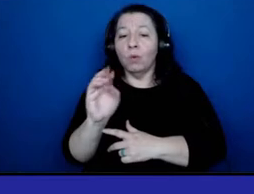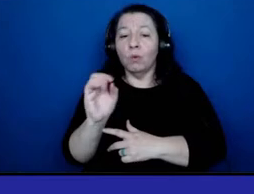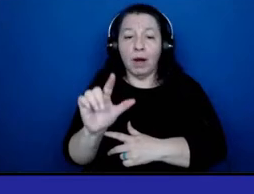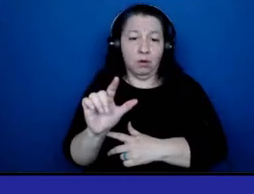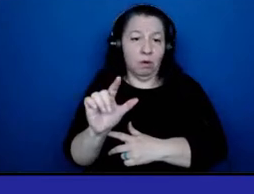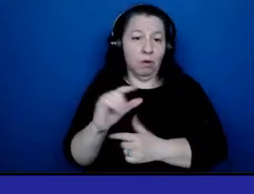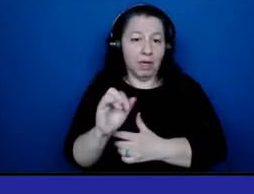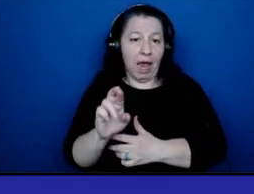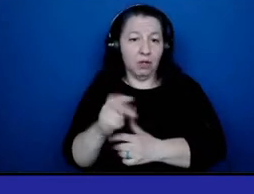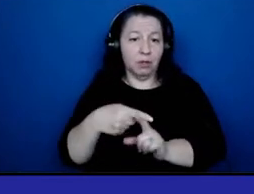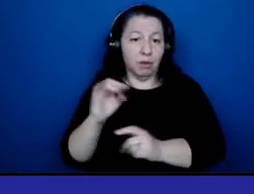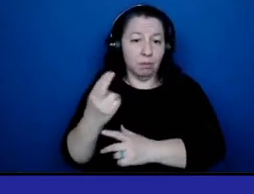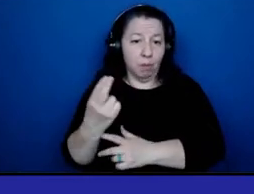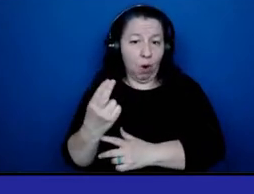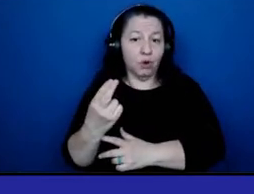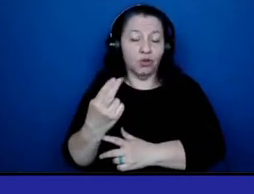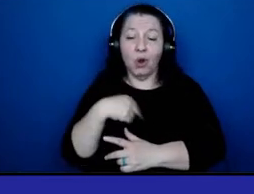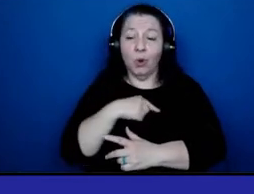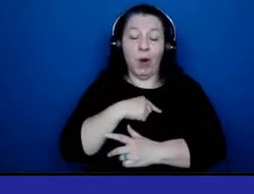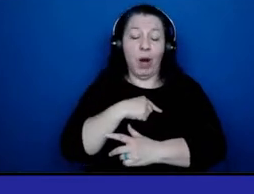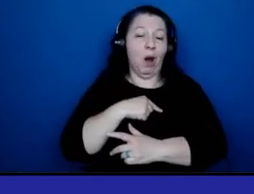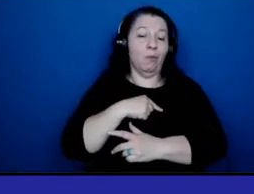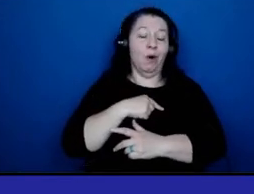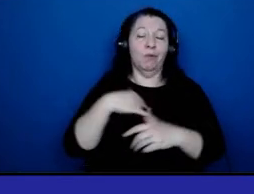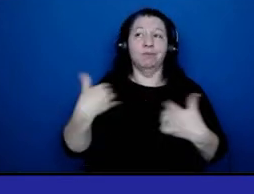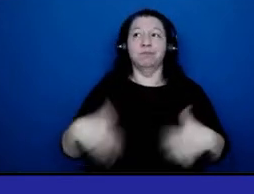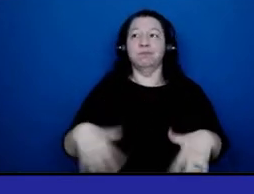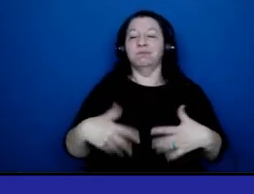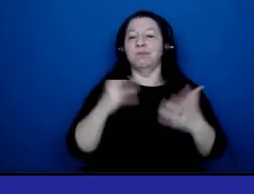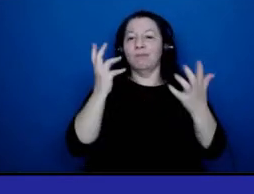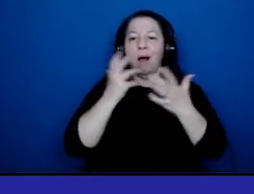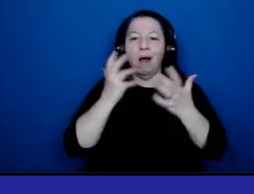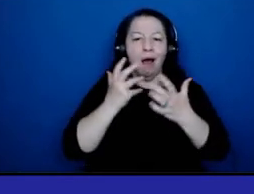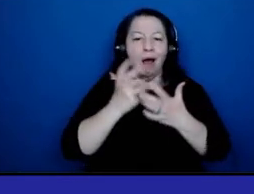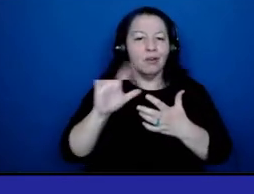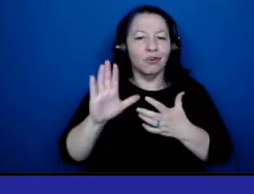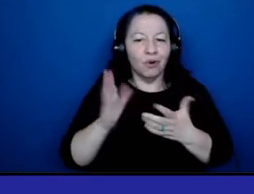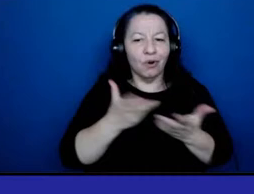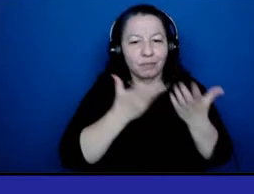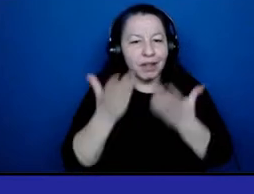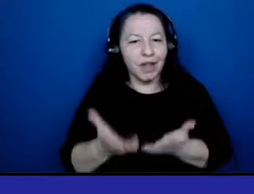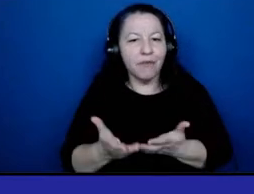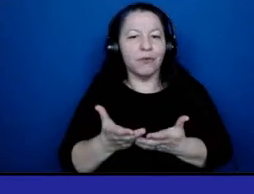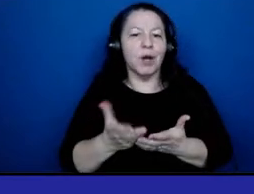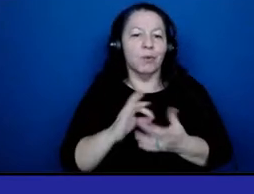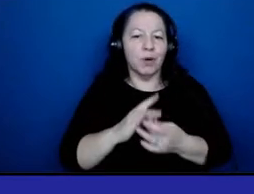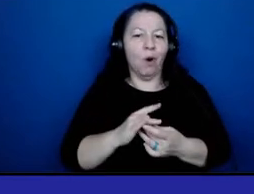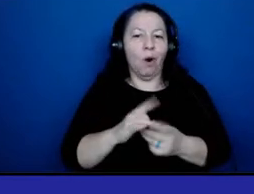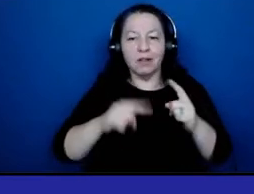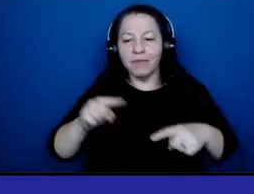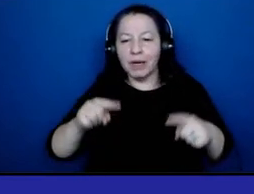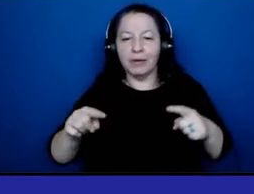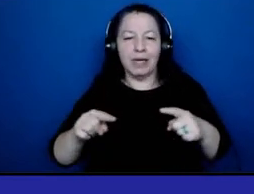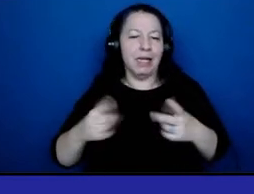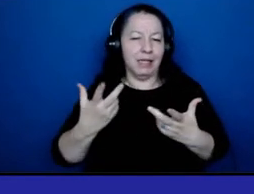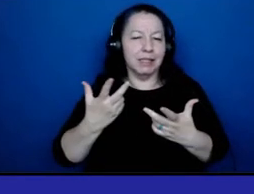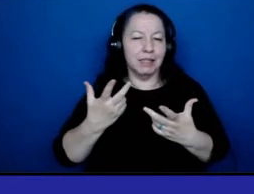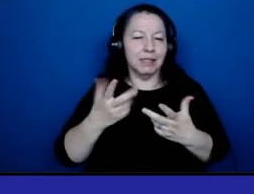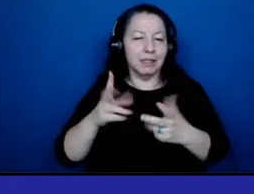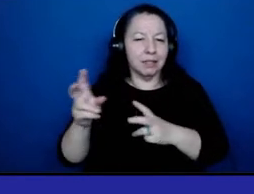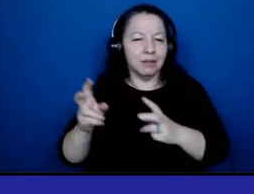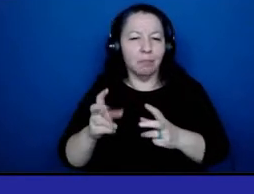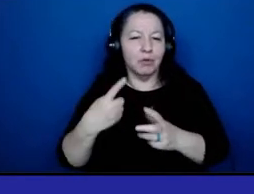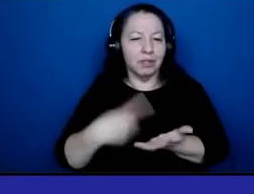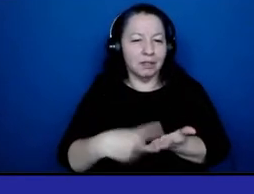We were blown away with her delivery and her expertise on the various subject matters, and we would also like to thank Ms. Linda Ballone for all that she